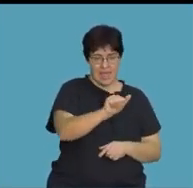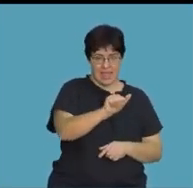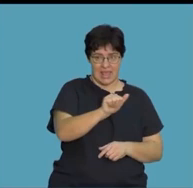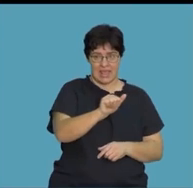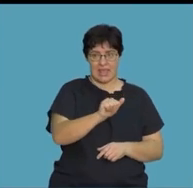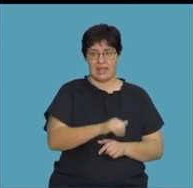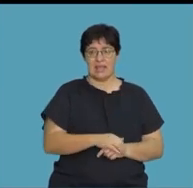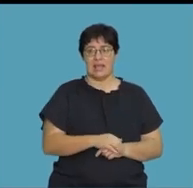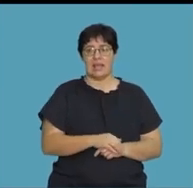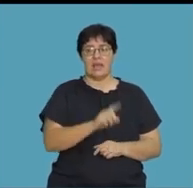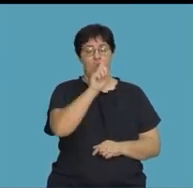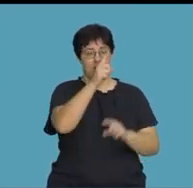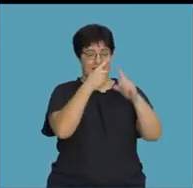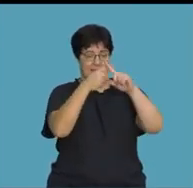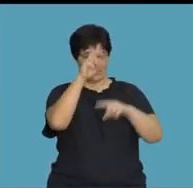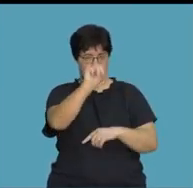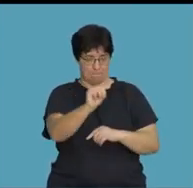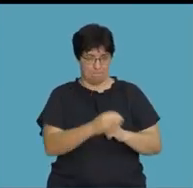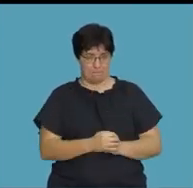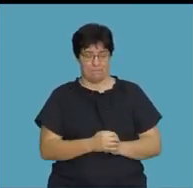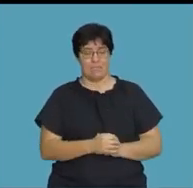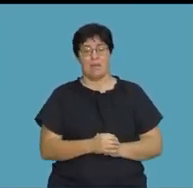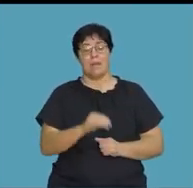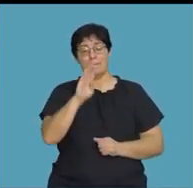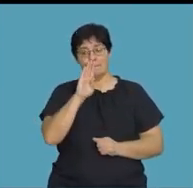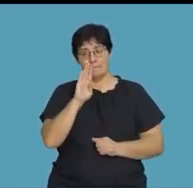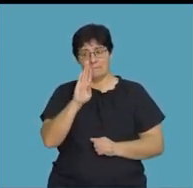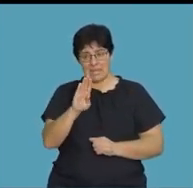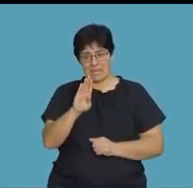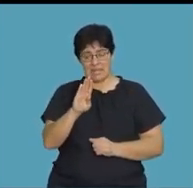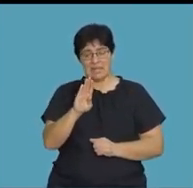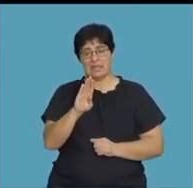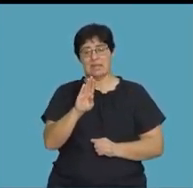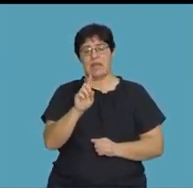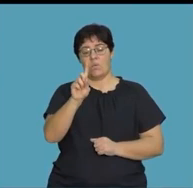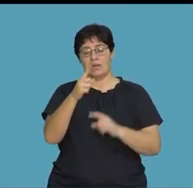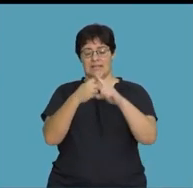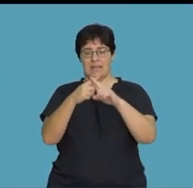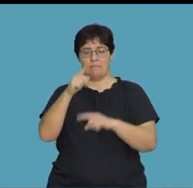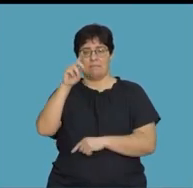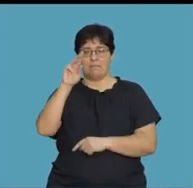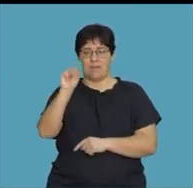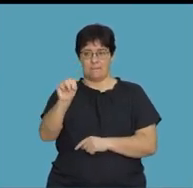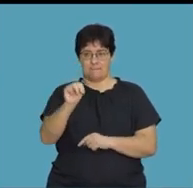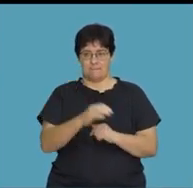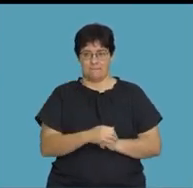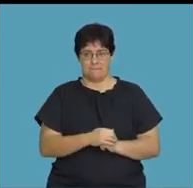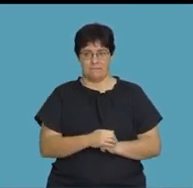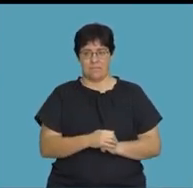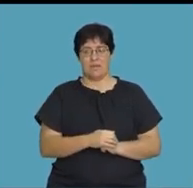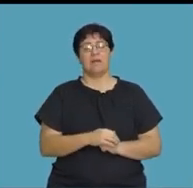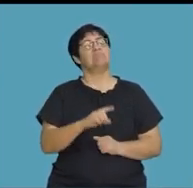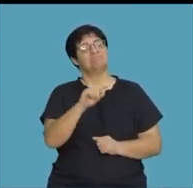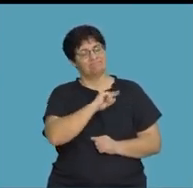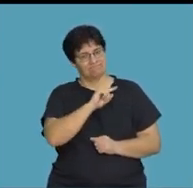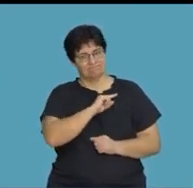exponent of 1 times m, b to the exponent of 1 multiplied by m. And